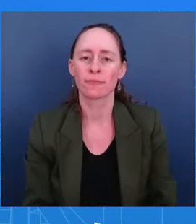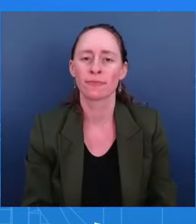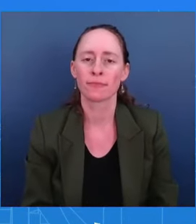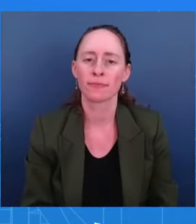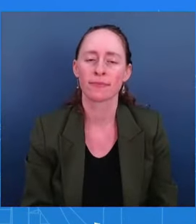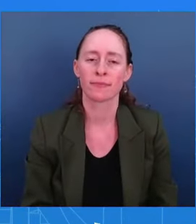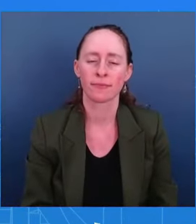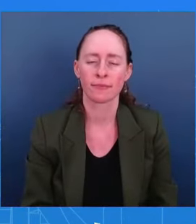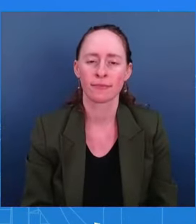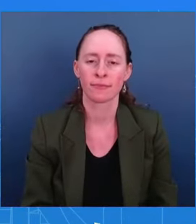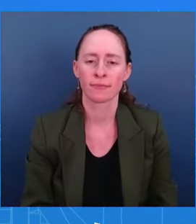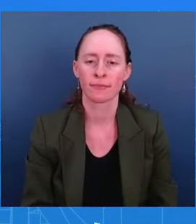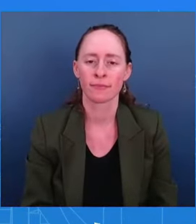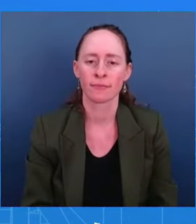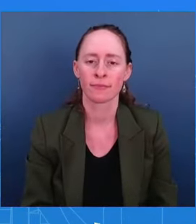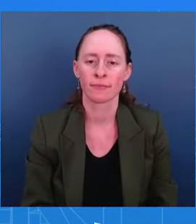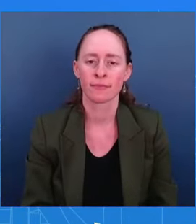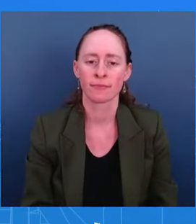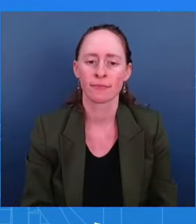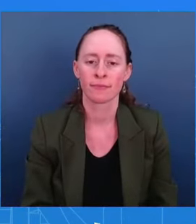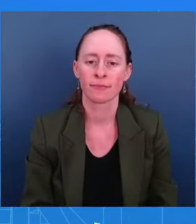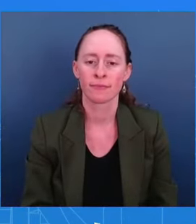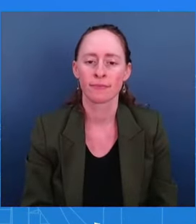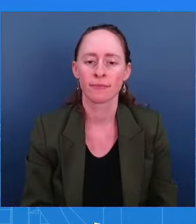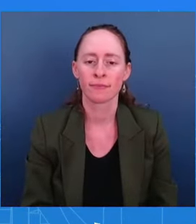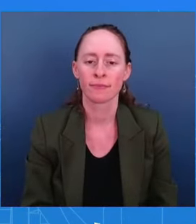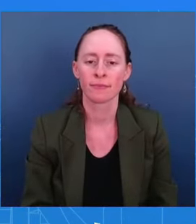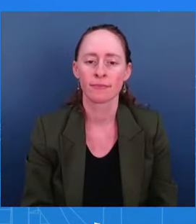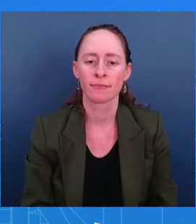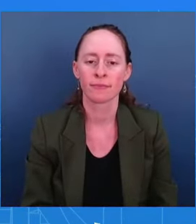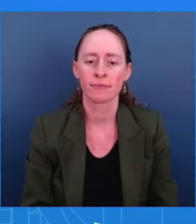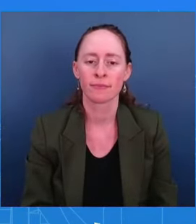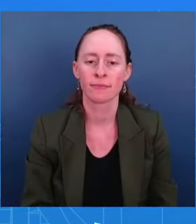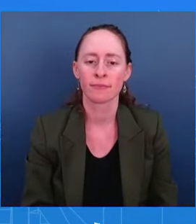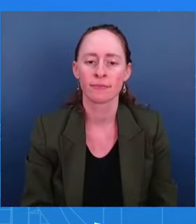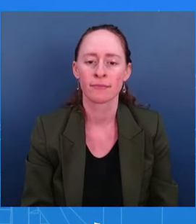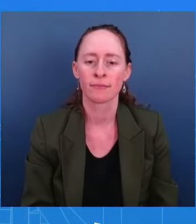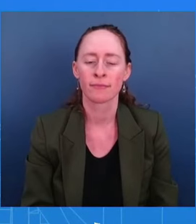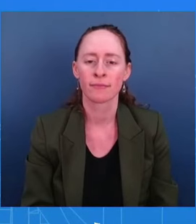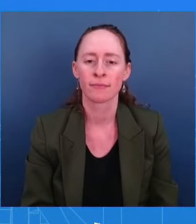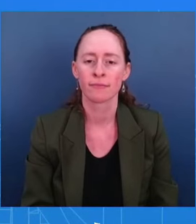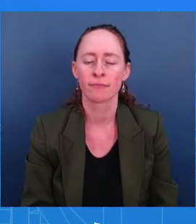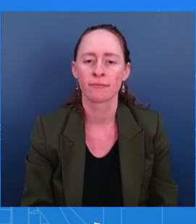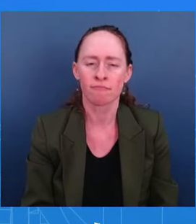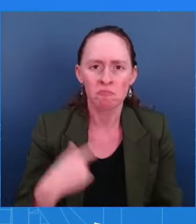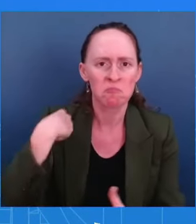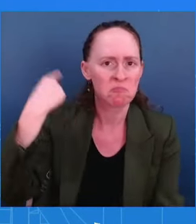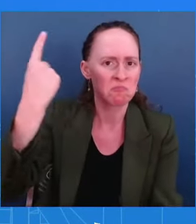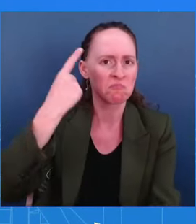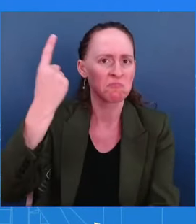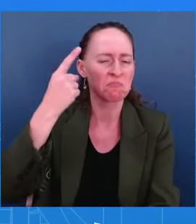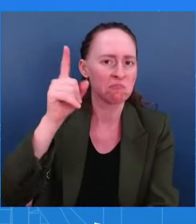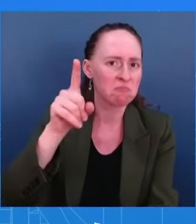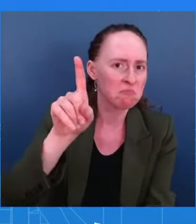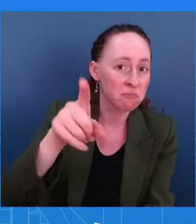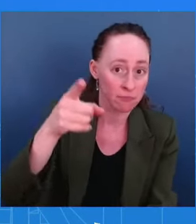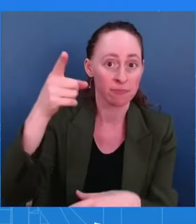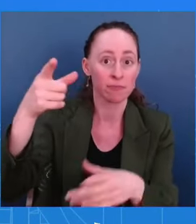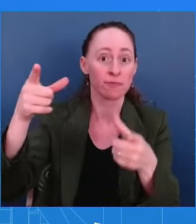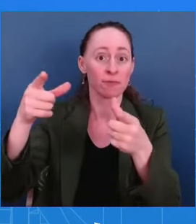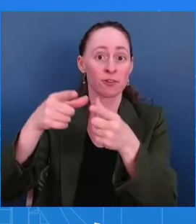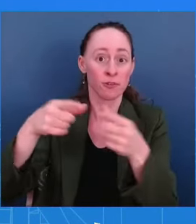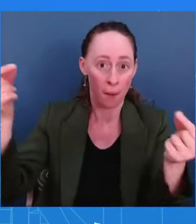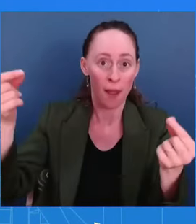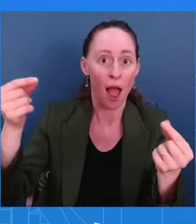counterpart in Japan about plans to block the merger of the U.S. deal? And are you concerned that it will impact